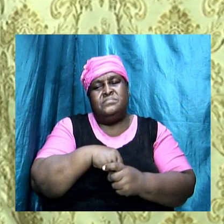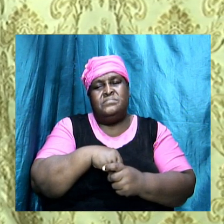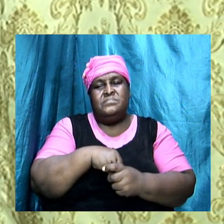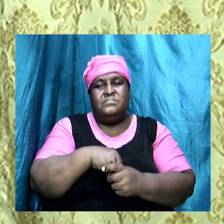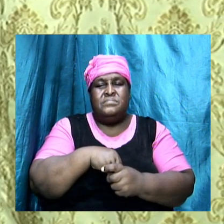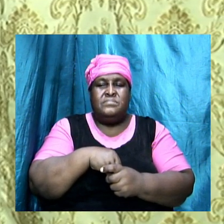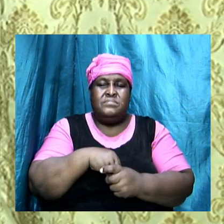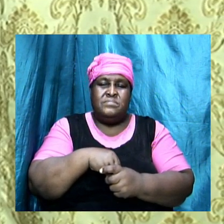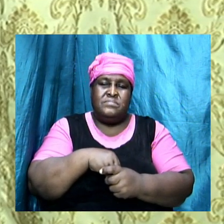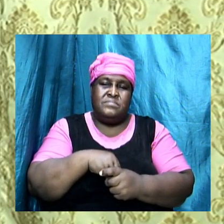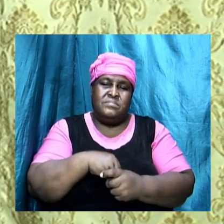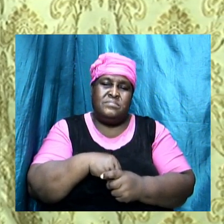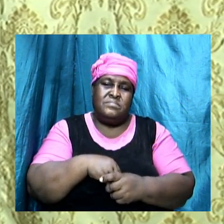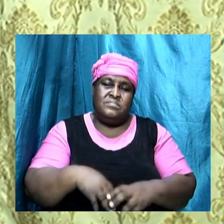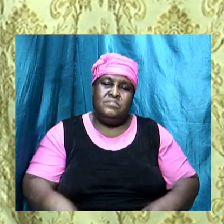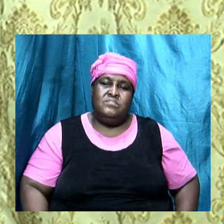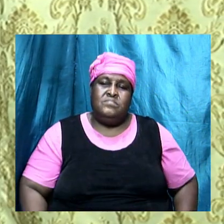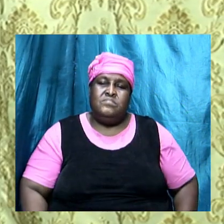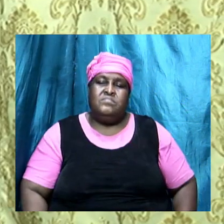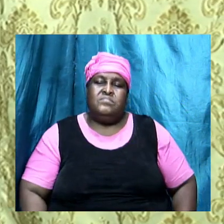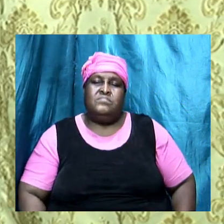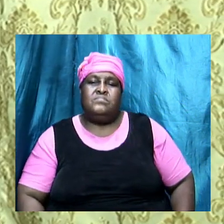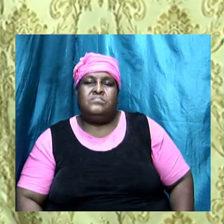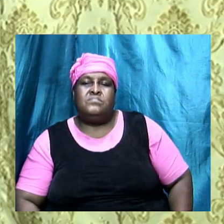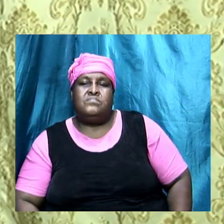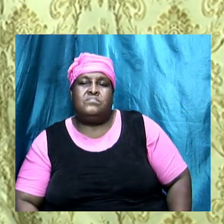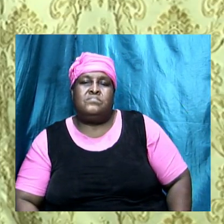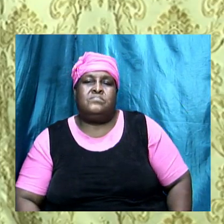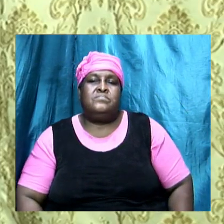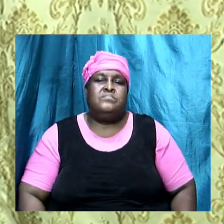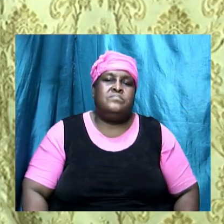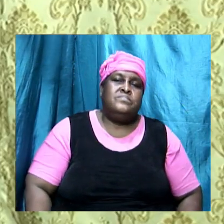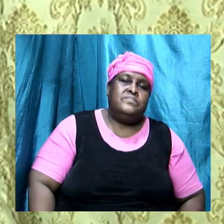1 Kings 21 verse 25